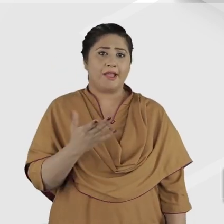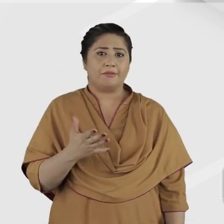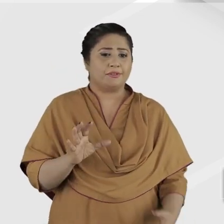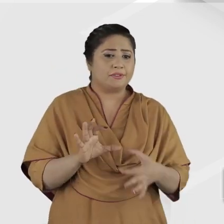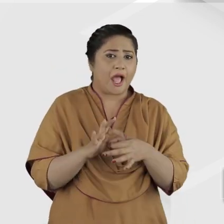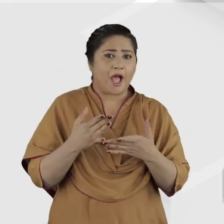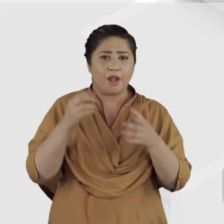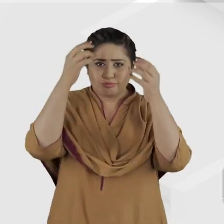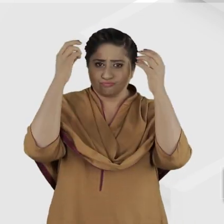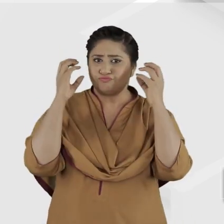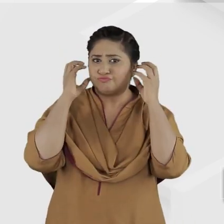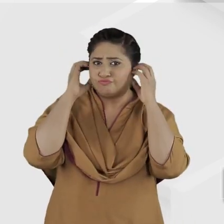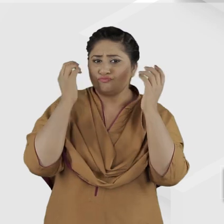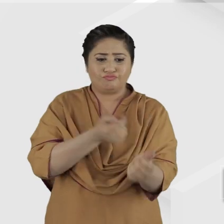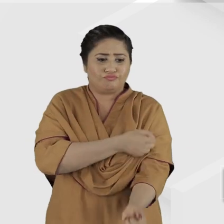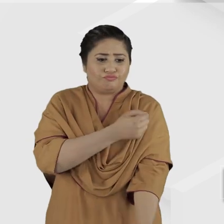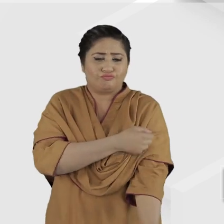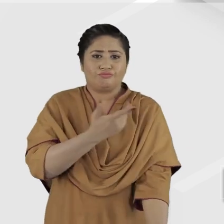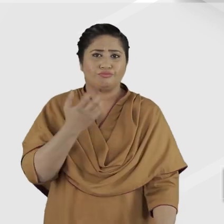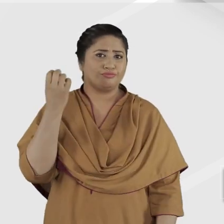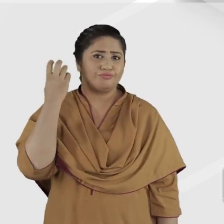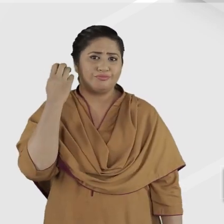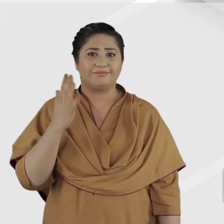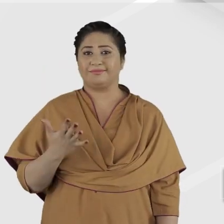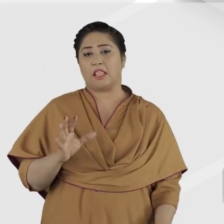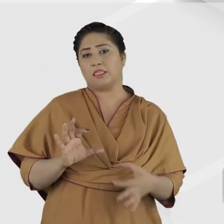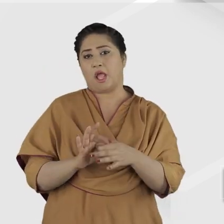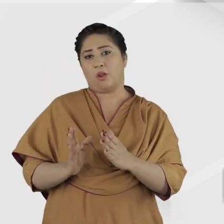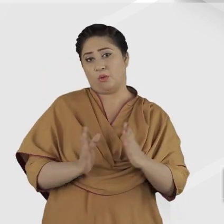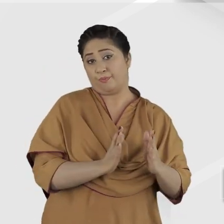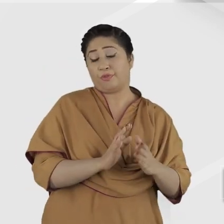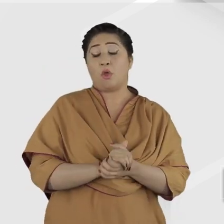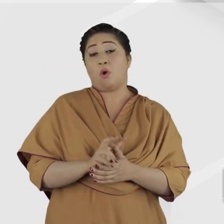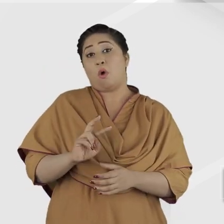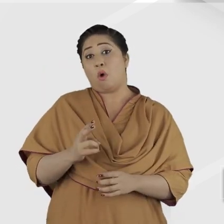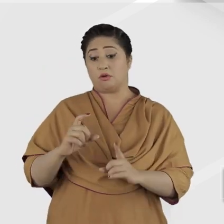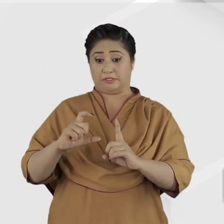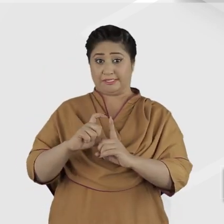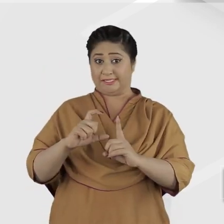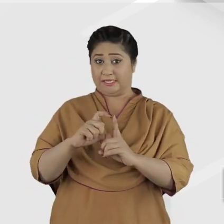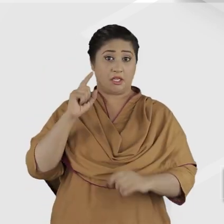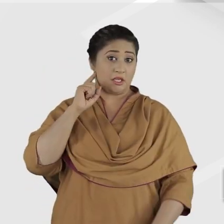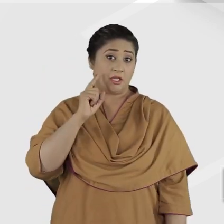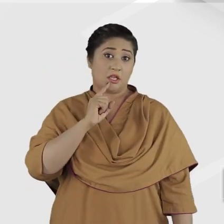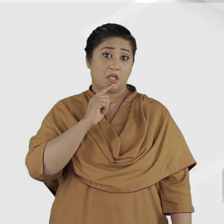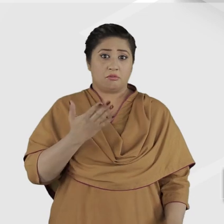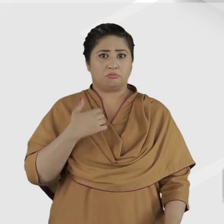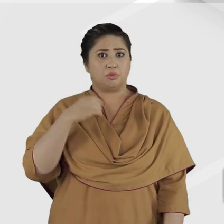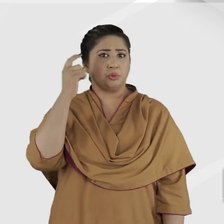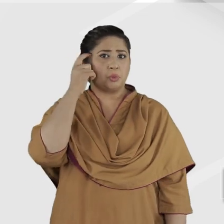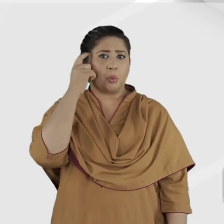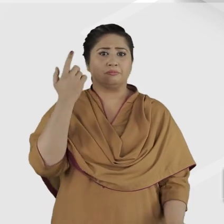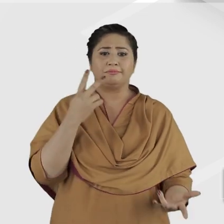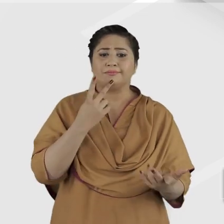audiological and medical condition of not hearing, and the uppercase deaf, with a capital D, when